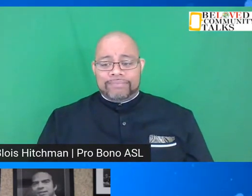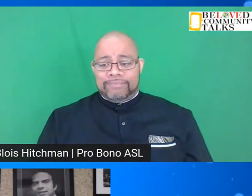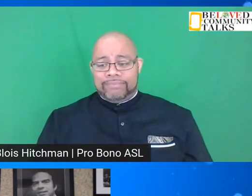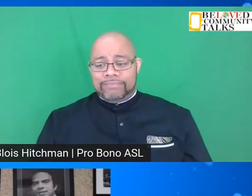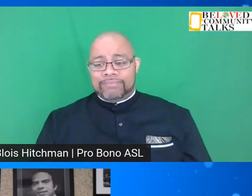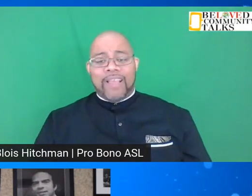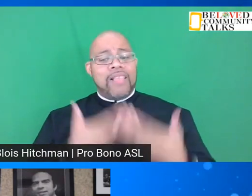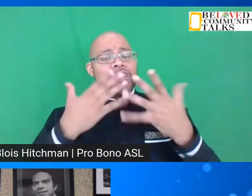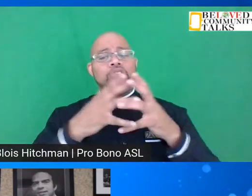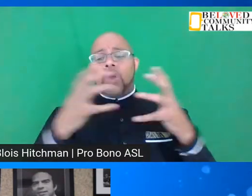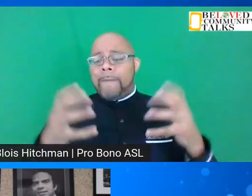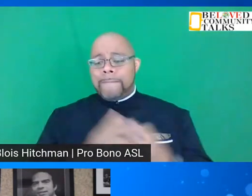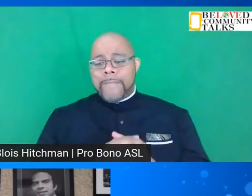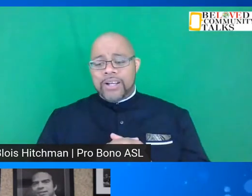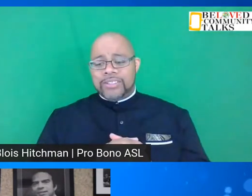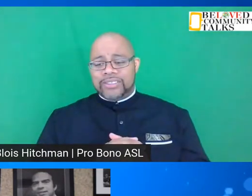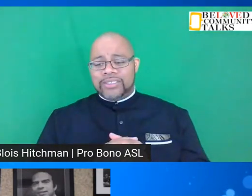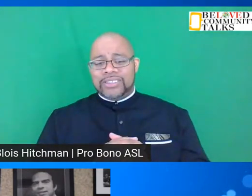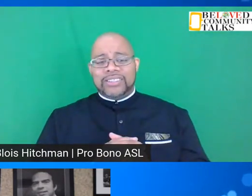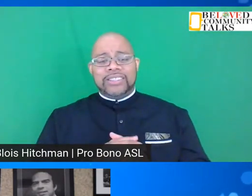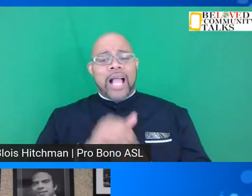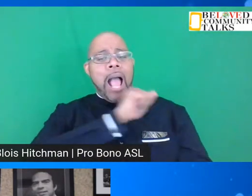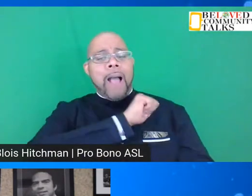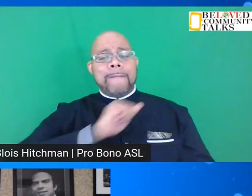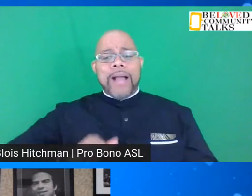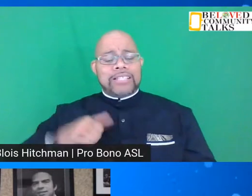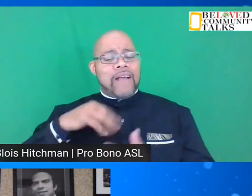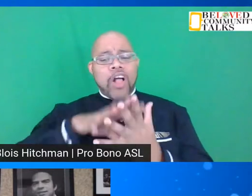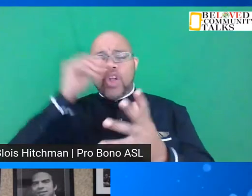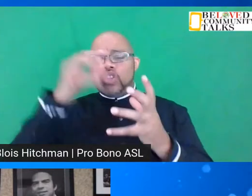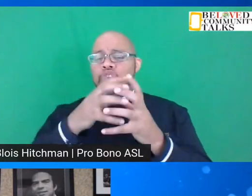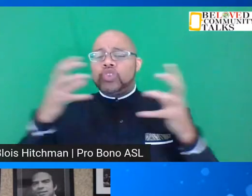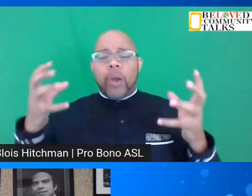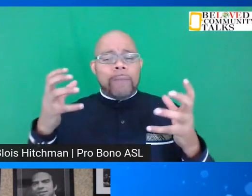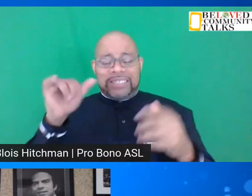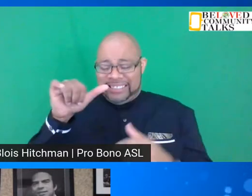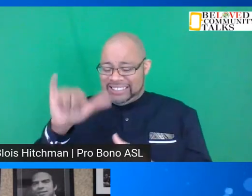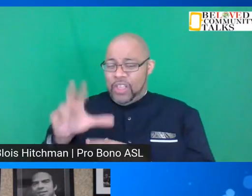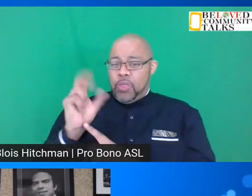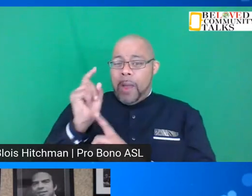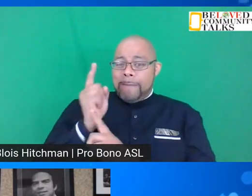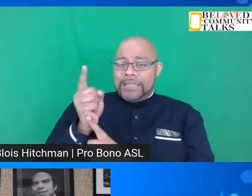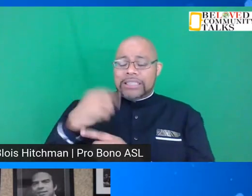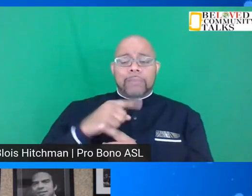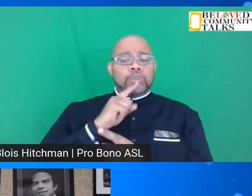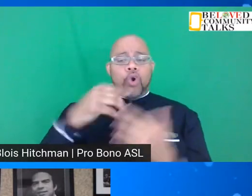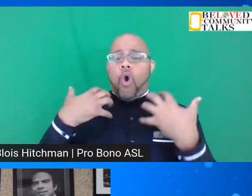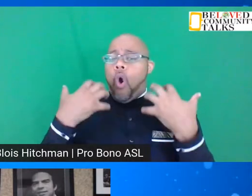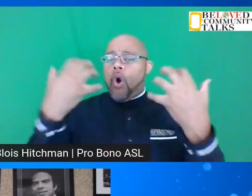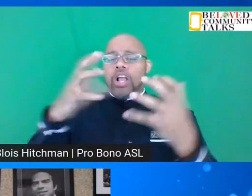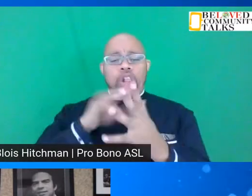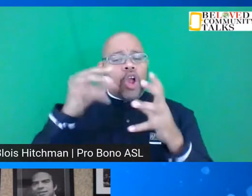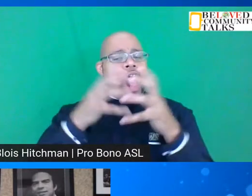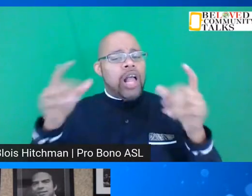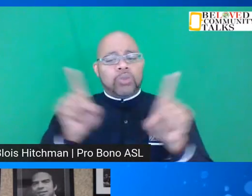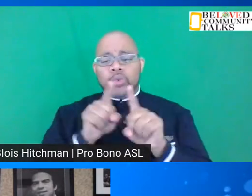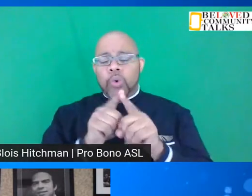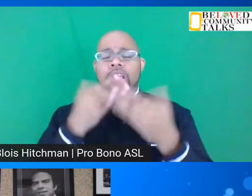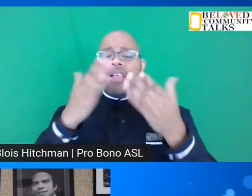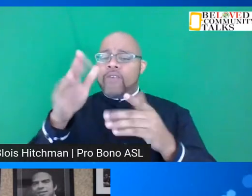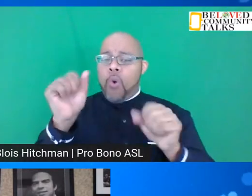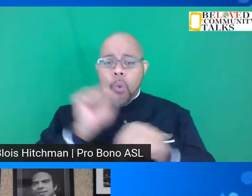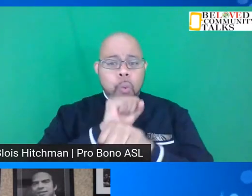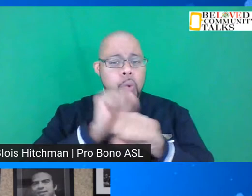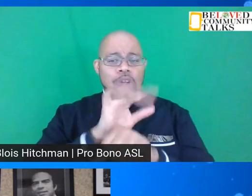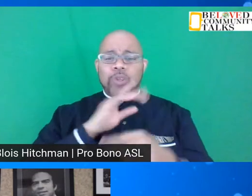Thank you so much for being with us Ambassador. I've learned so much in these 30 minutes and I'm sure our audience has and thank you for your work.